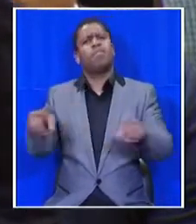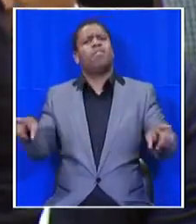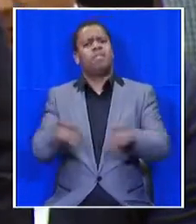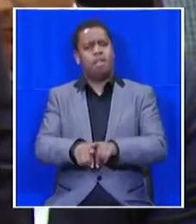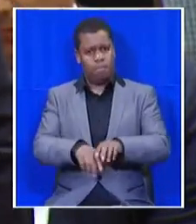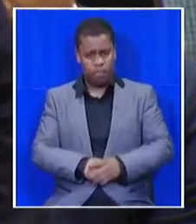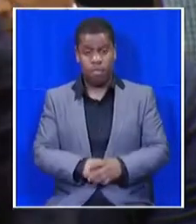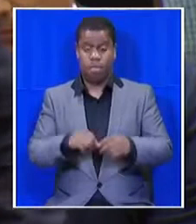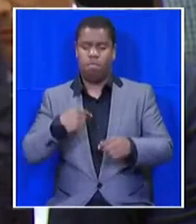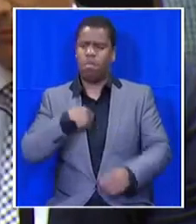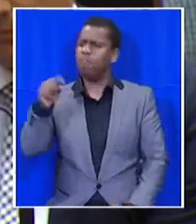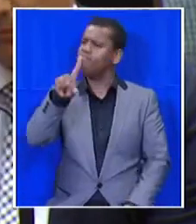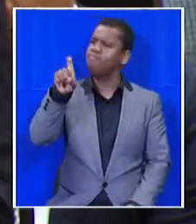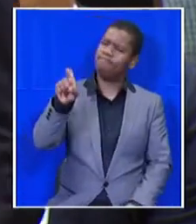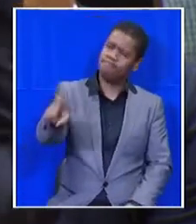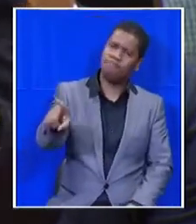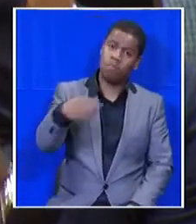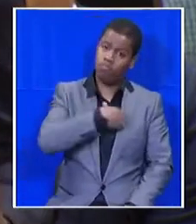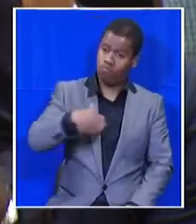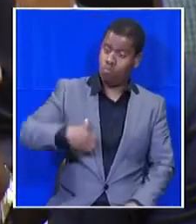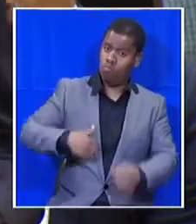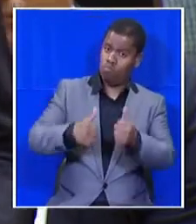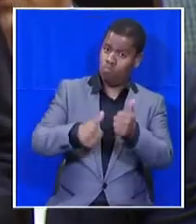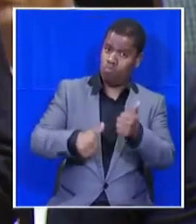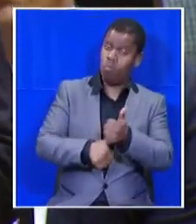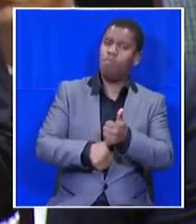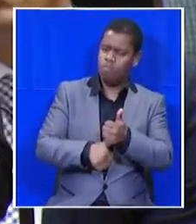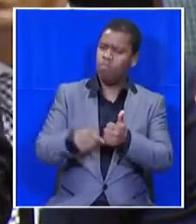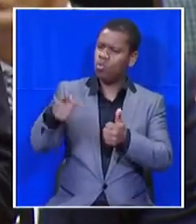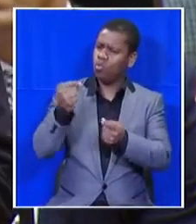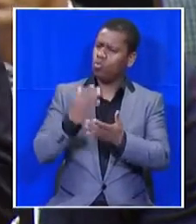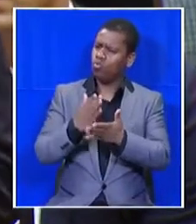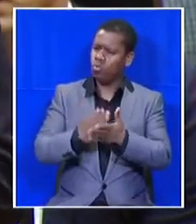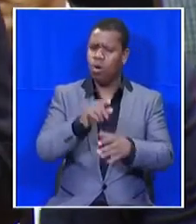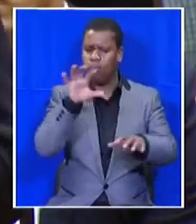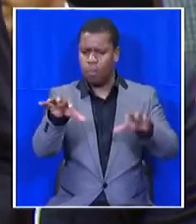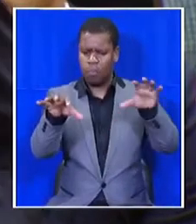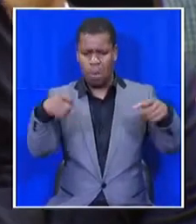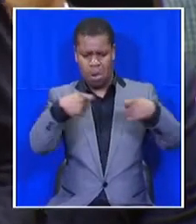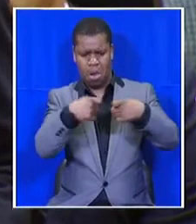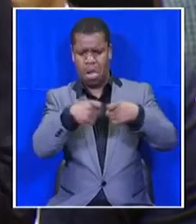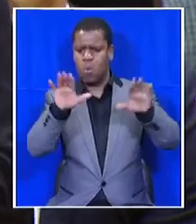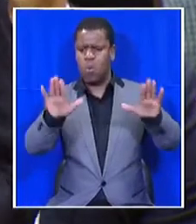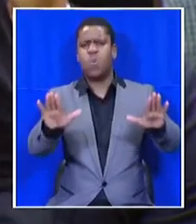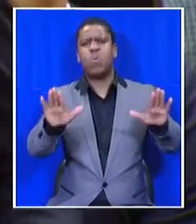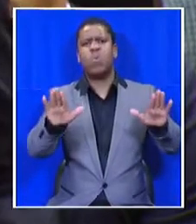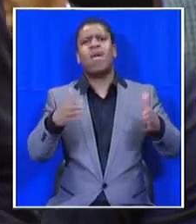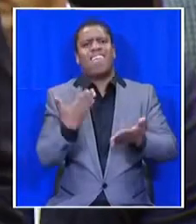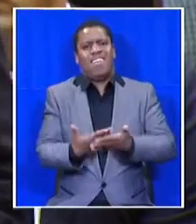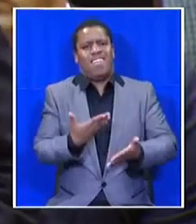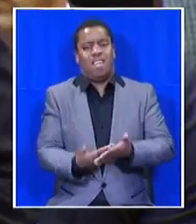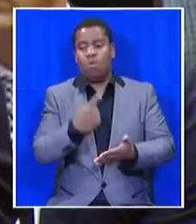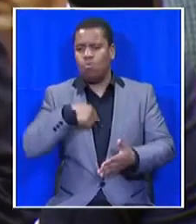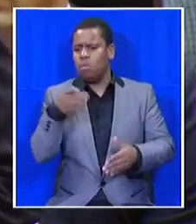So, what I want to know is, Deputy President, what are you going to do to ensure that this war can be put to bed? Because surely, we